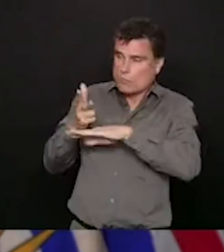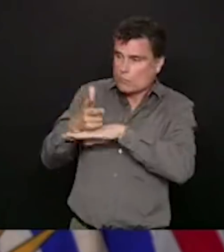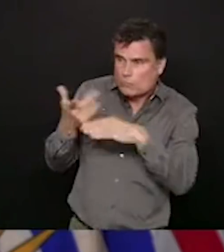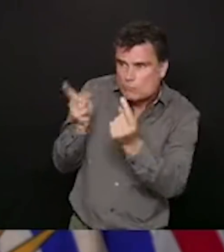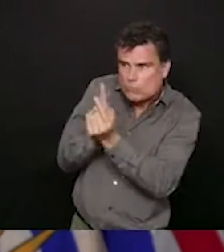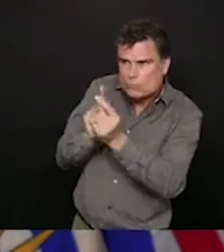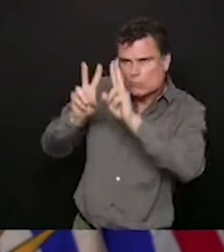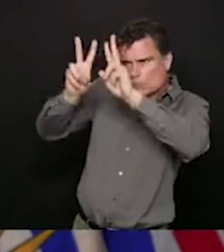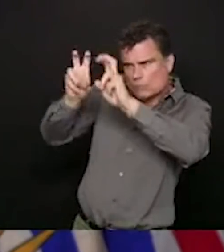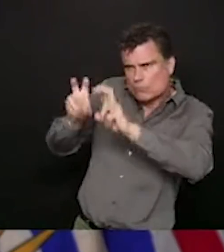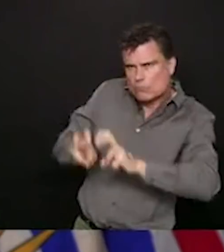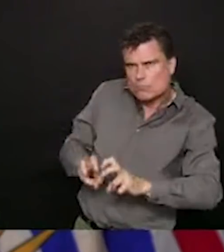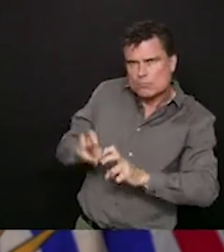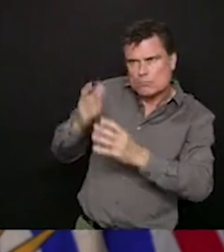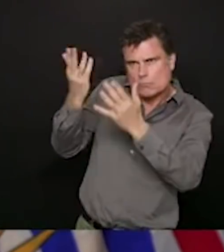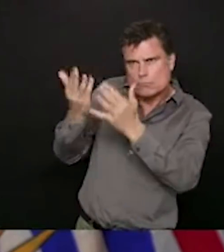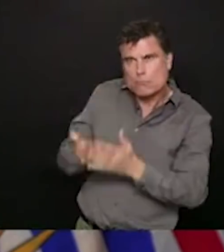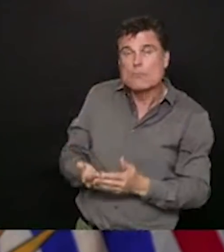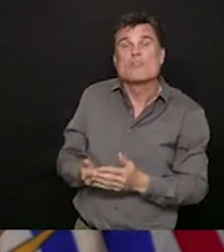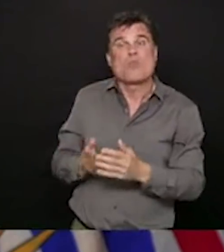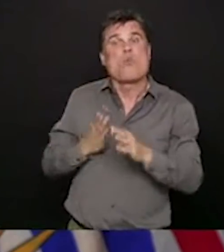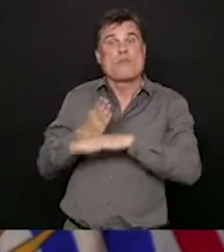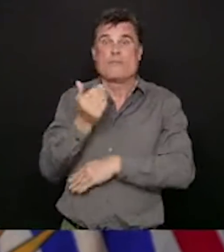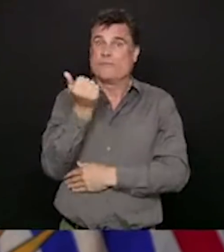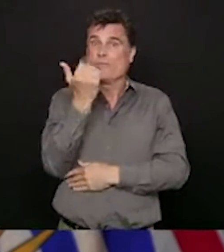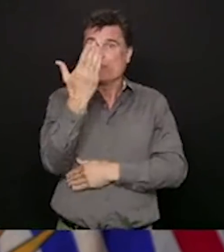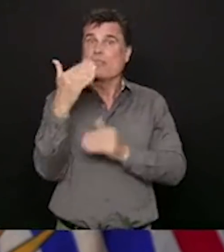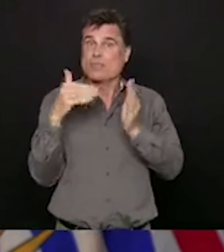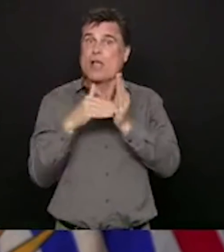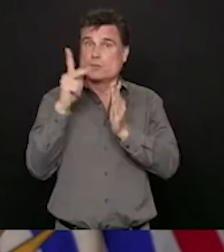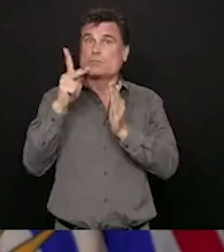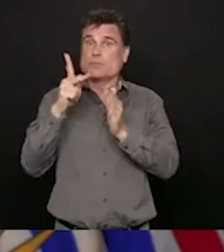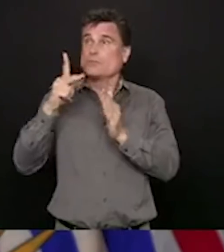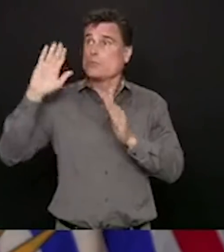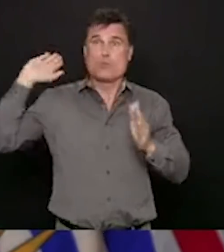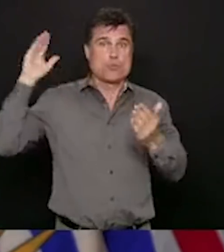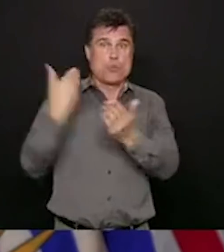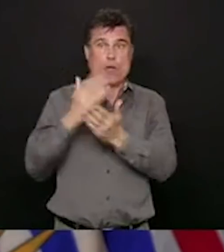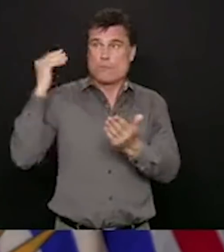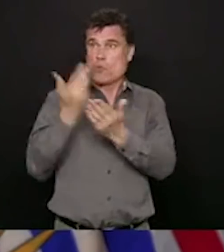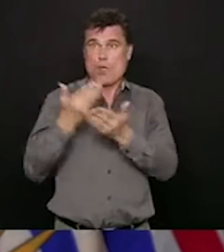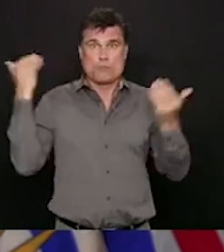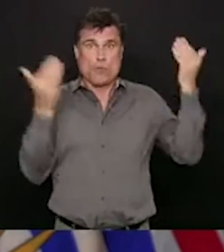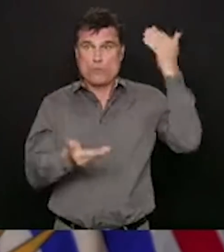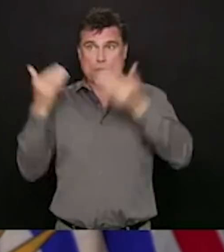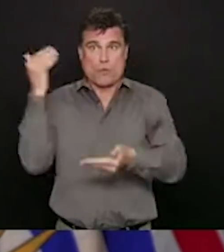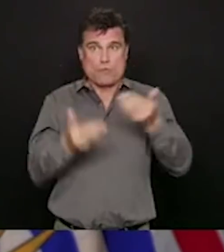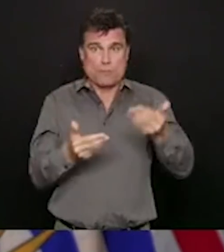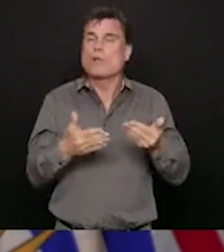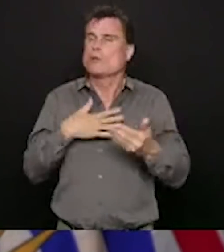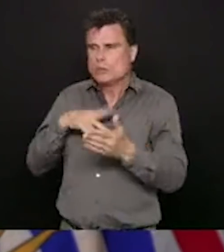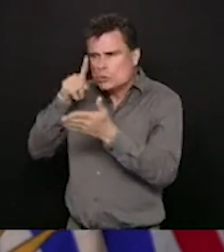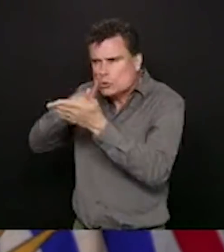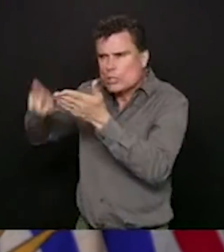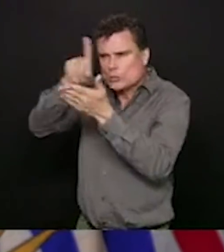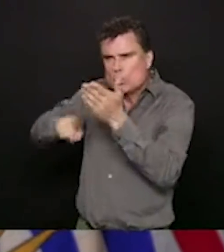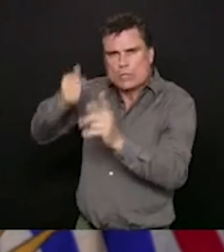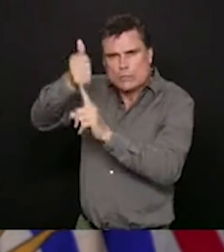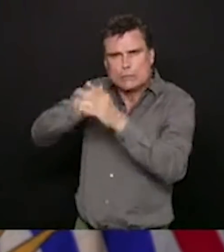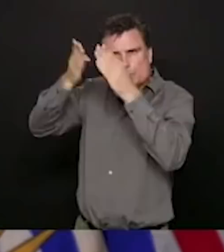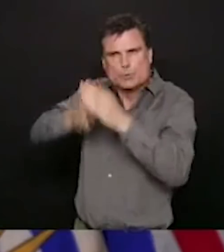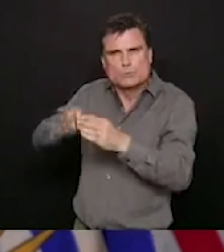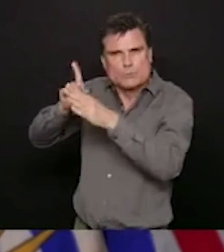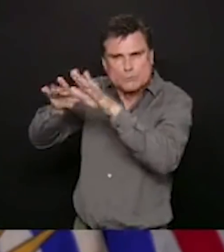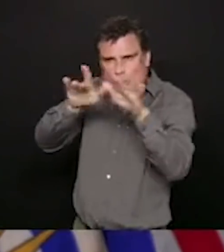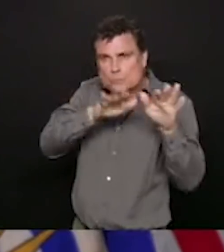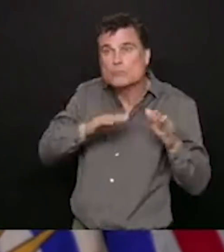who have returned home. They had been away for many years. And over 15,000 since we